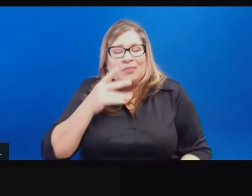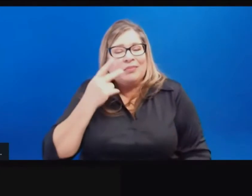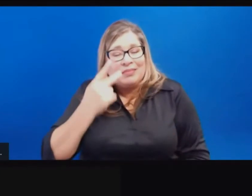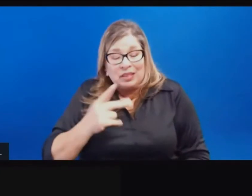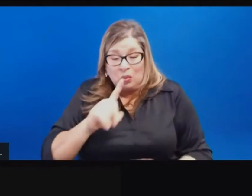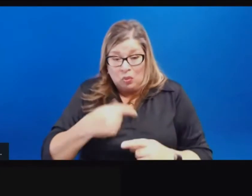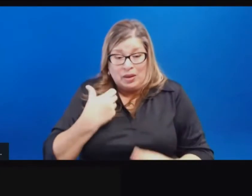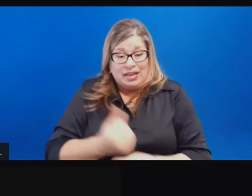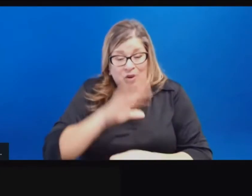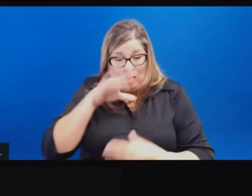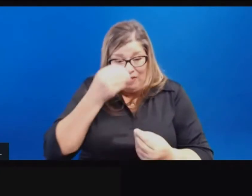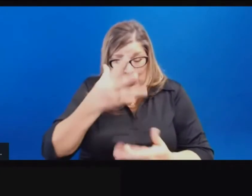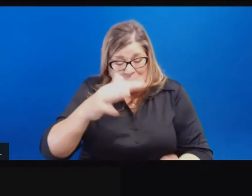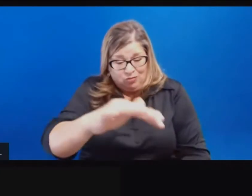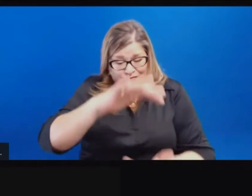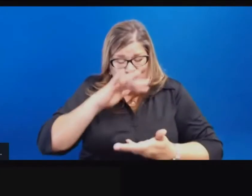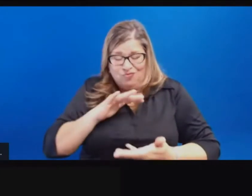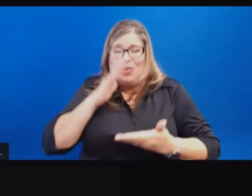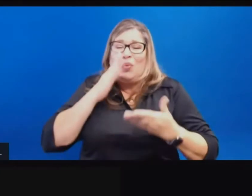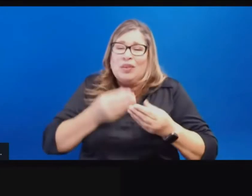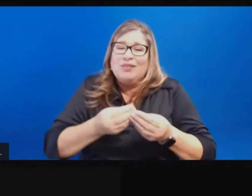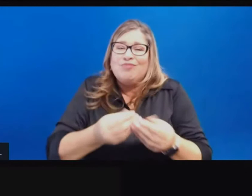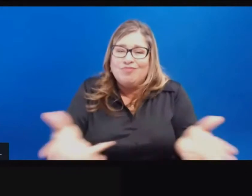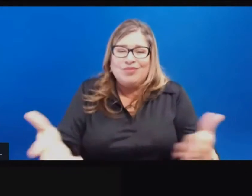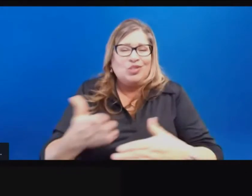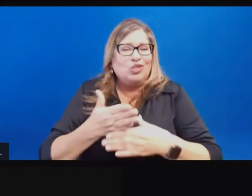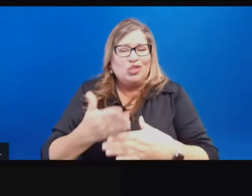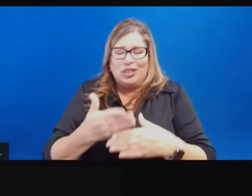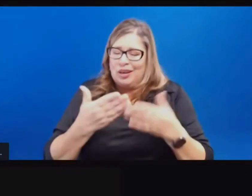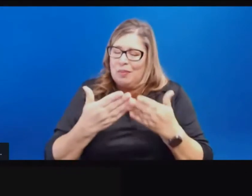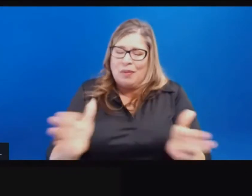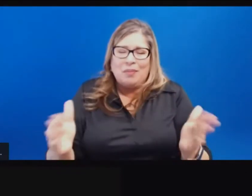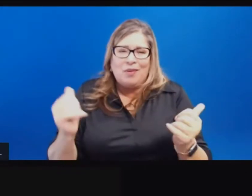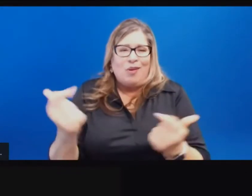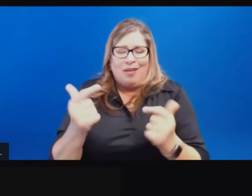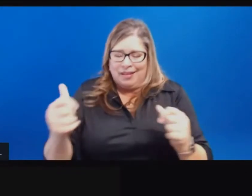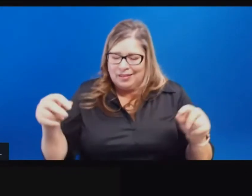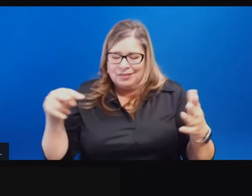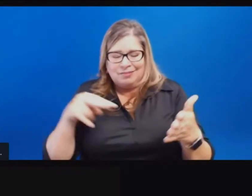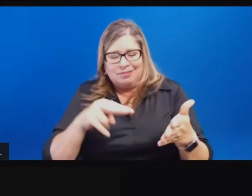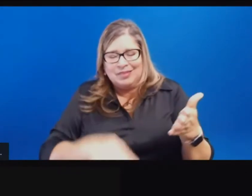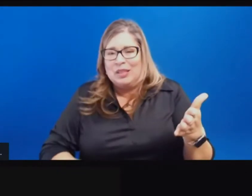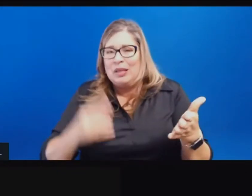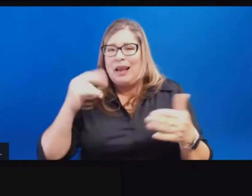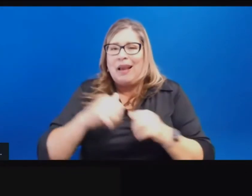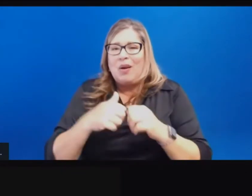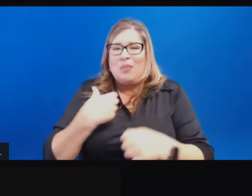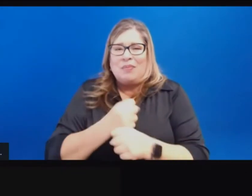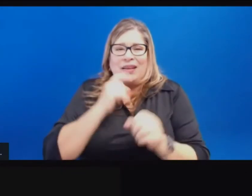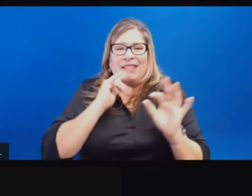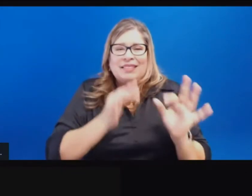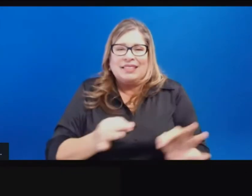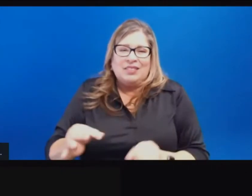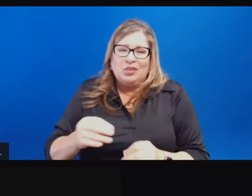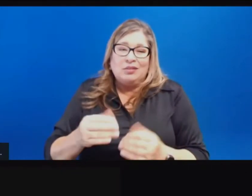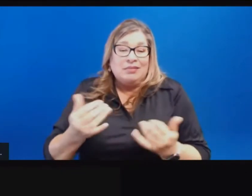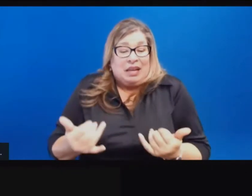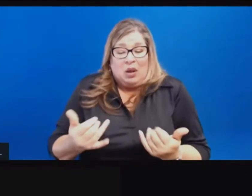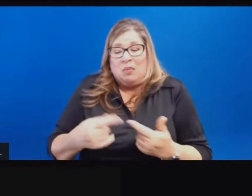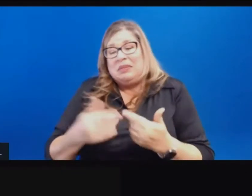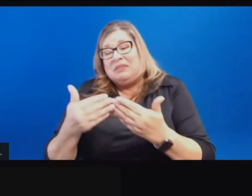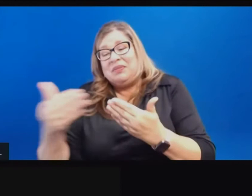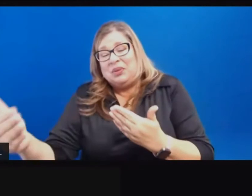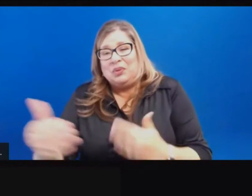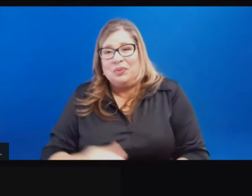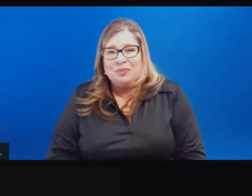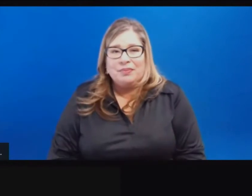and sharing that very clearly and publicly will help make those decisions down the road and in the future a little easier.